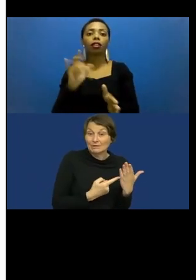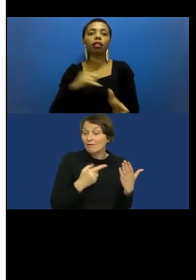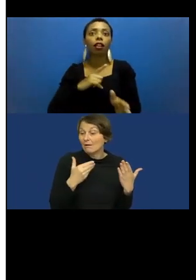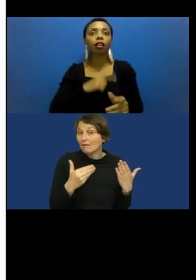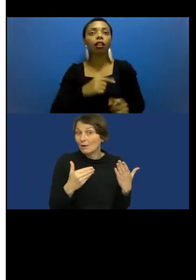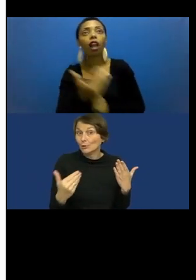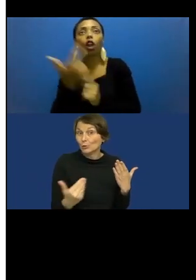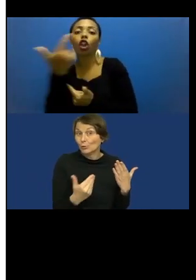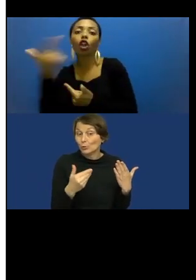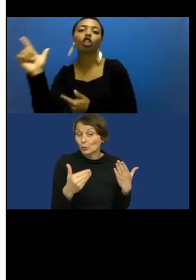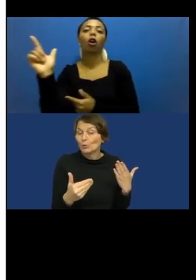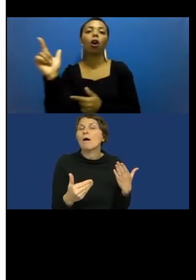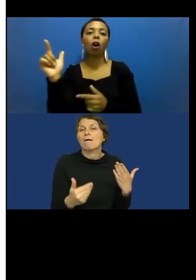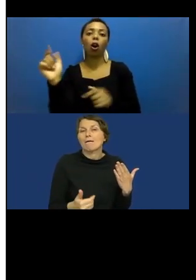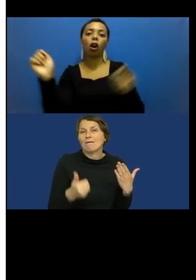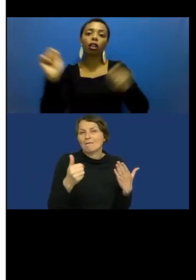as the new technology.